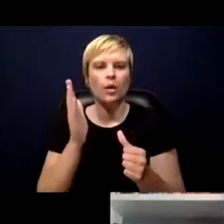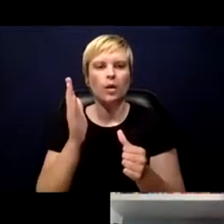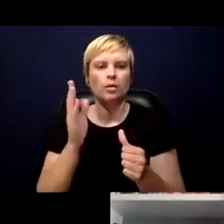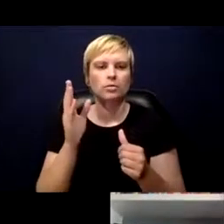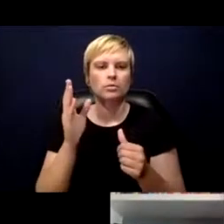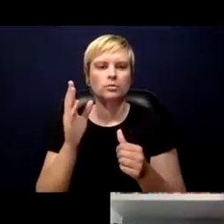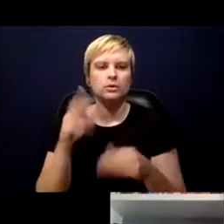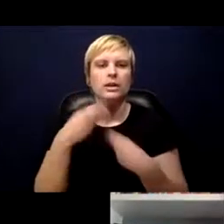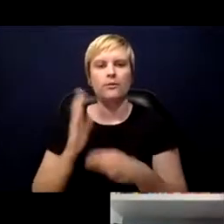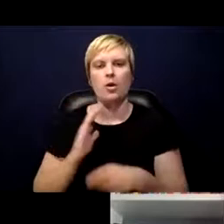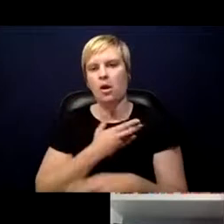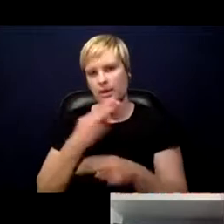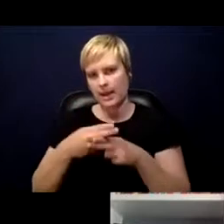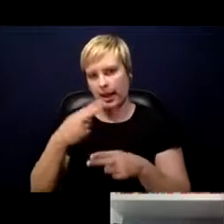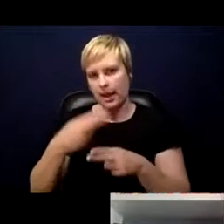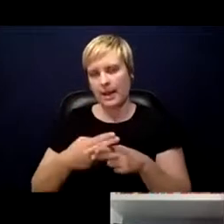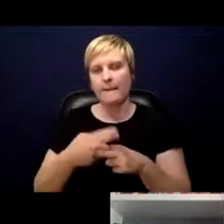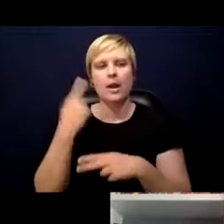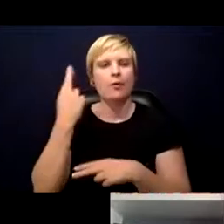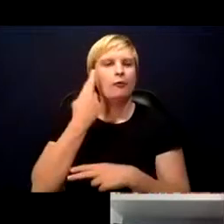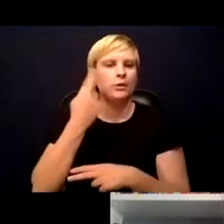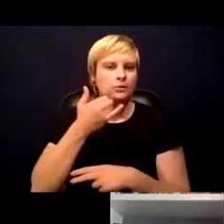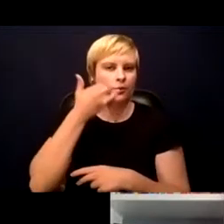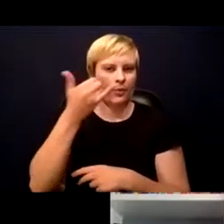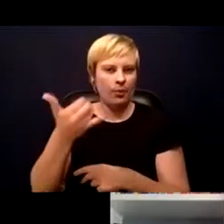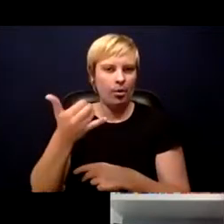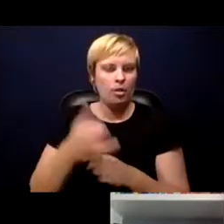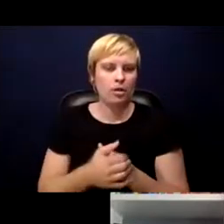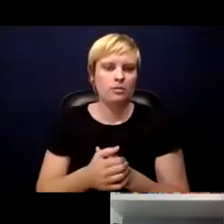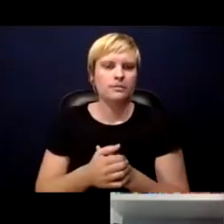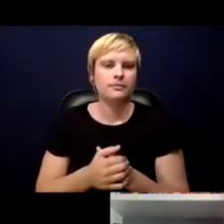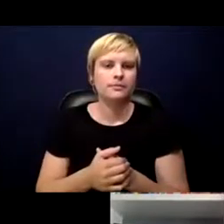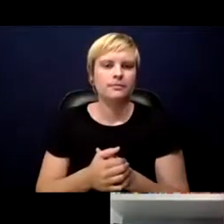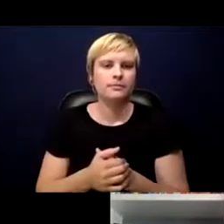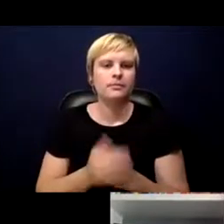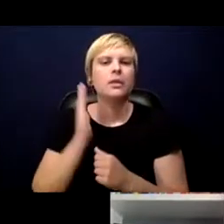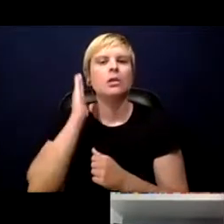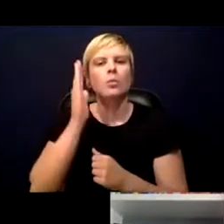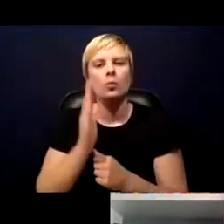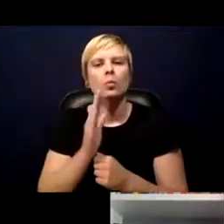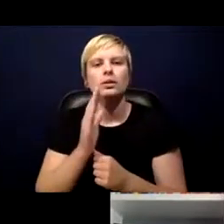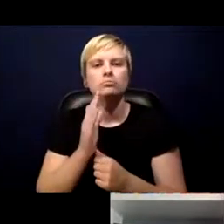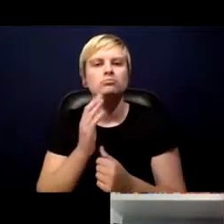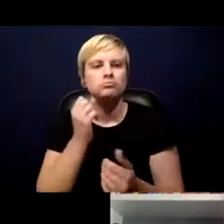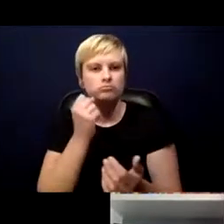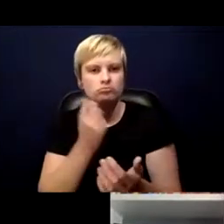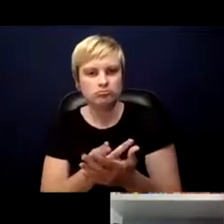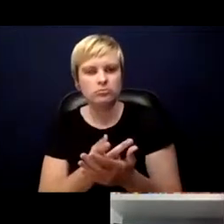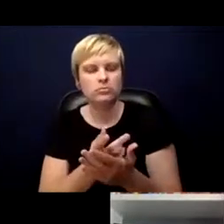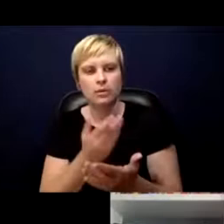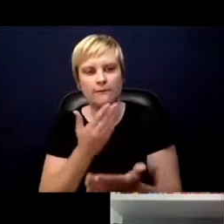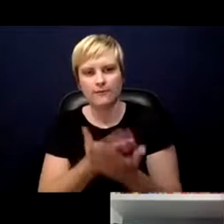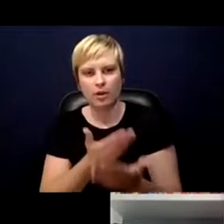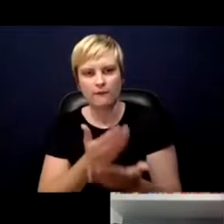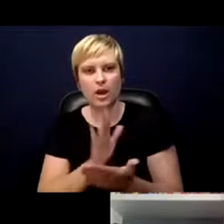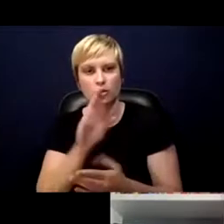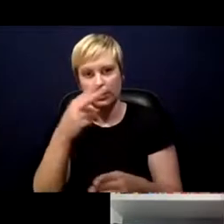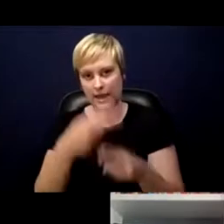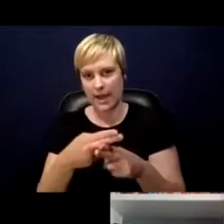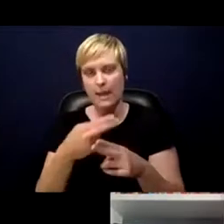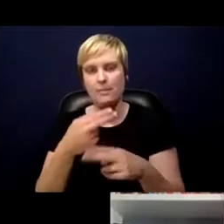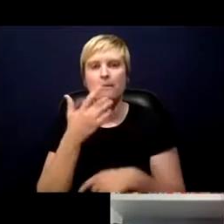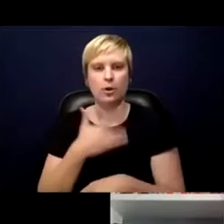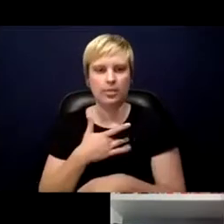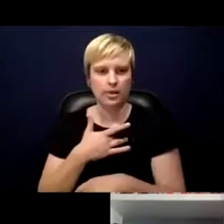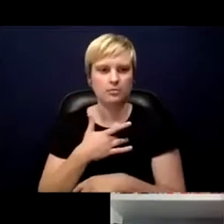with our name and the reason of the call, and we will verify your name and birth date. We will not ask